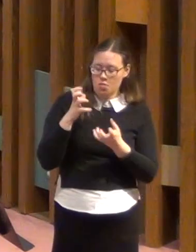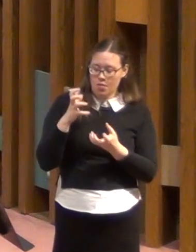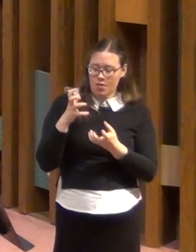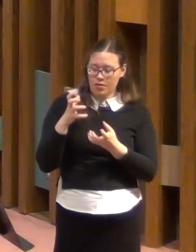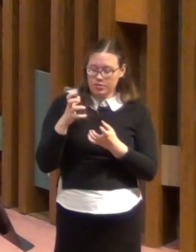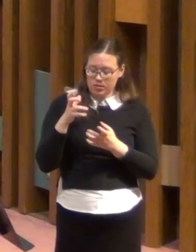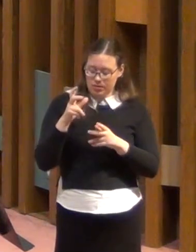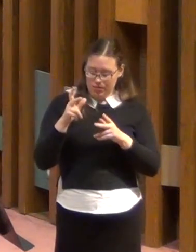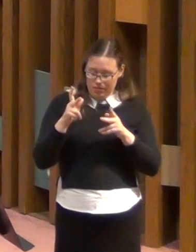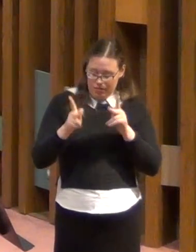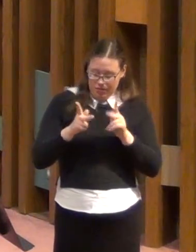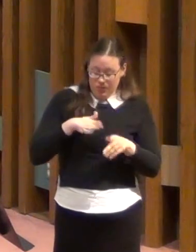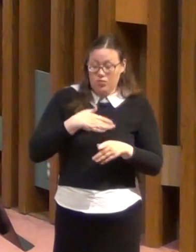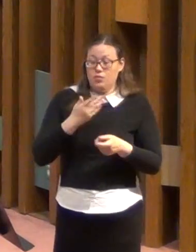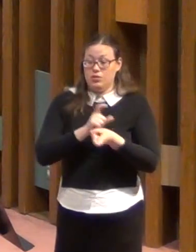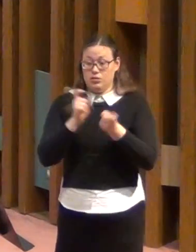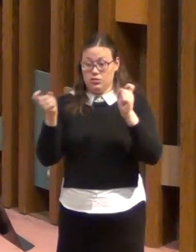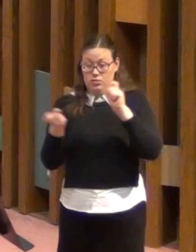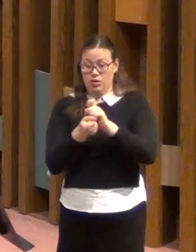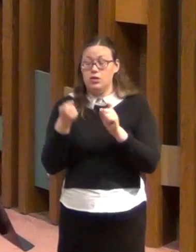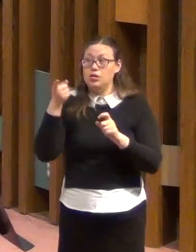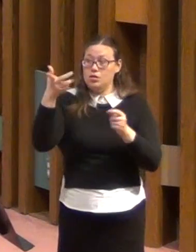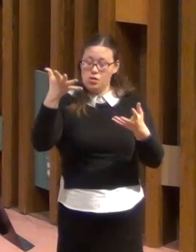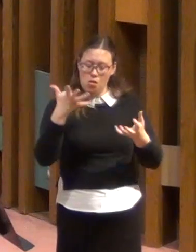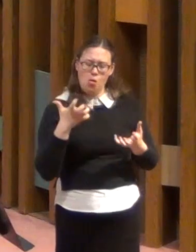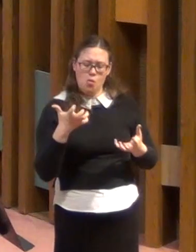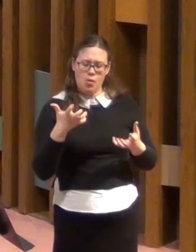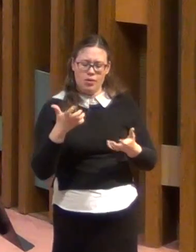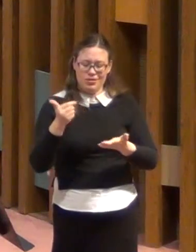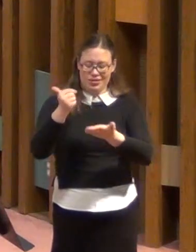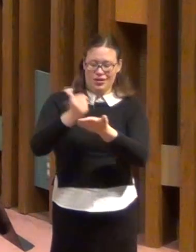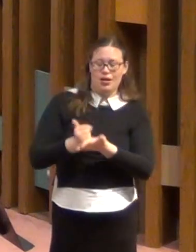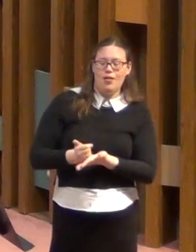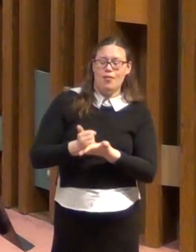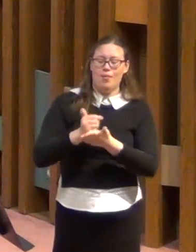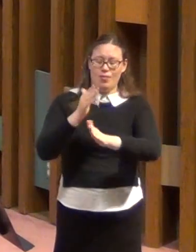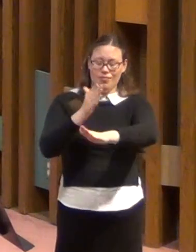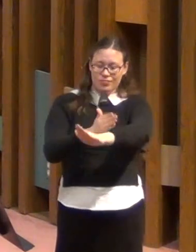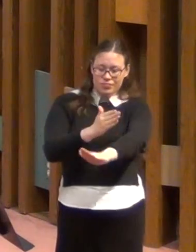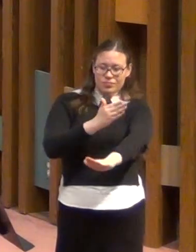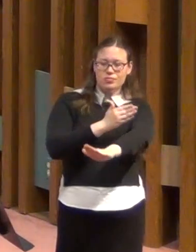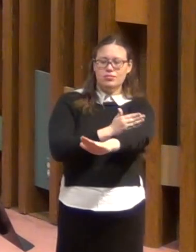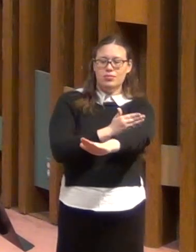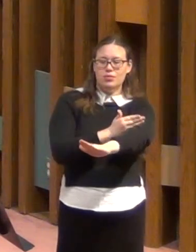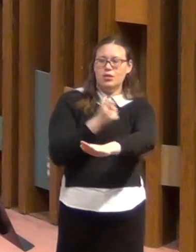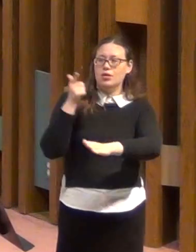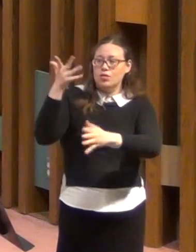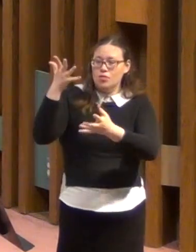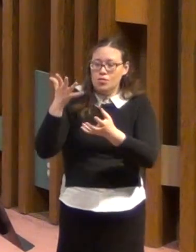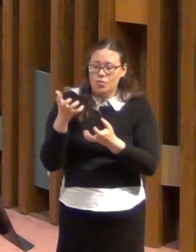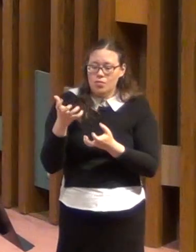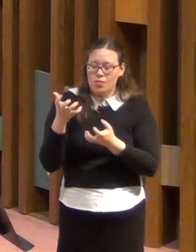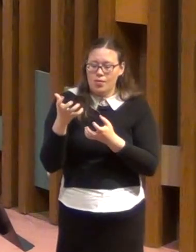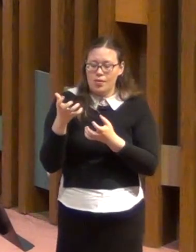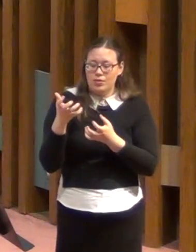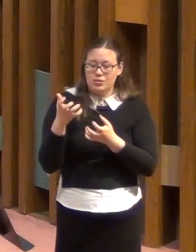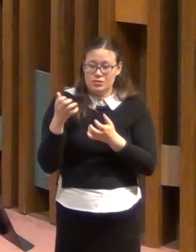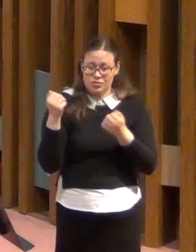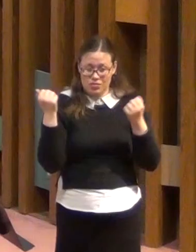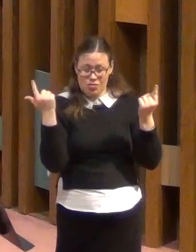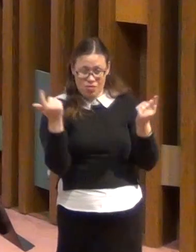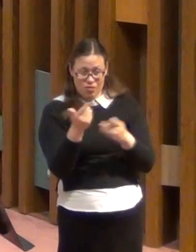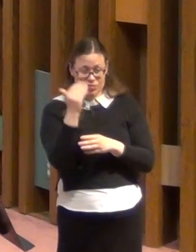us. He's wanting to improve us. He's wanting us to know the joy